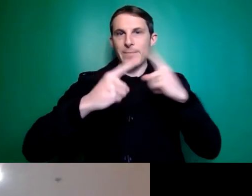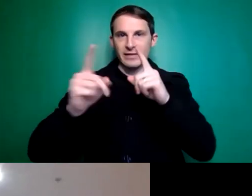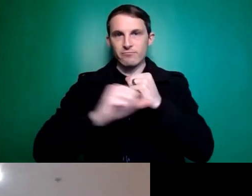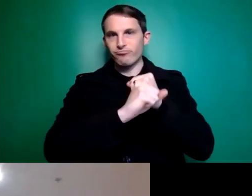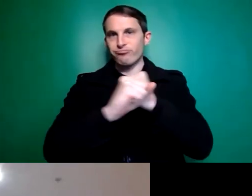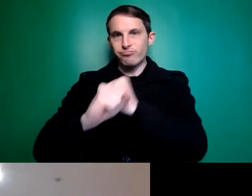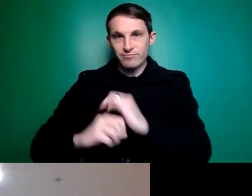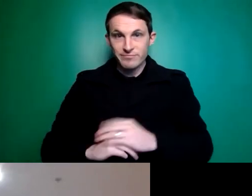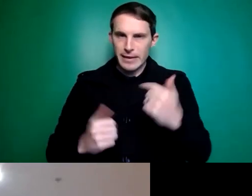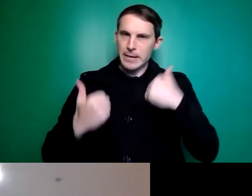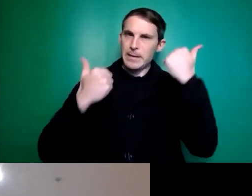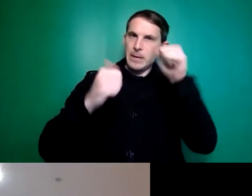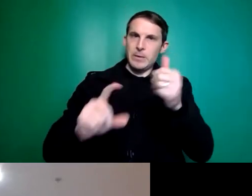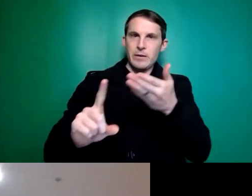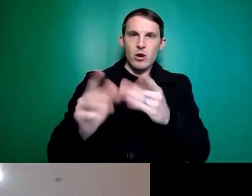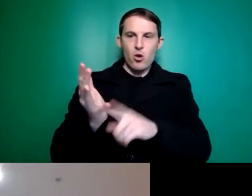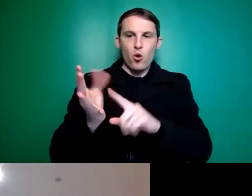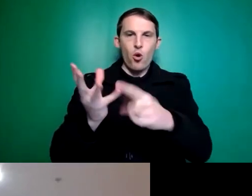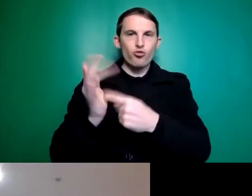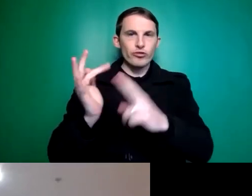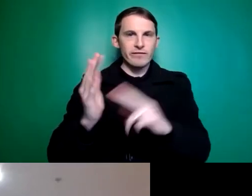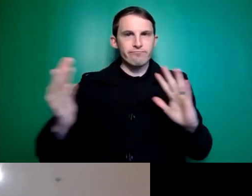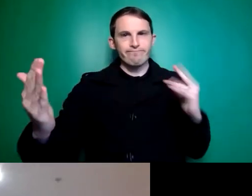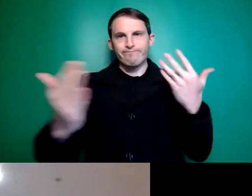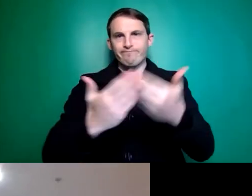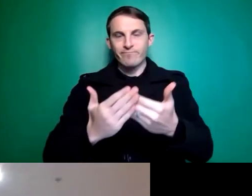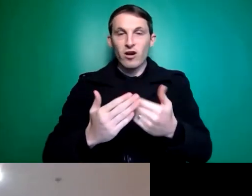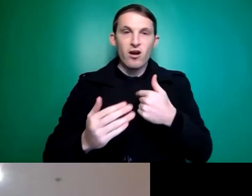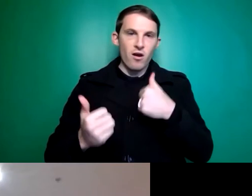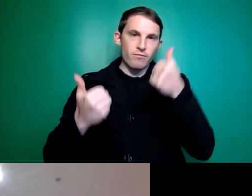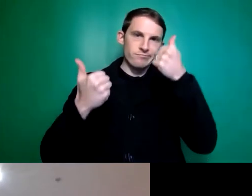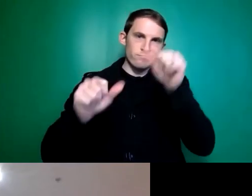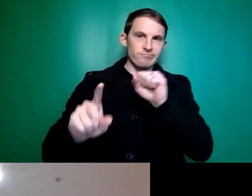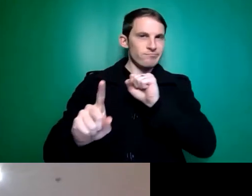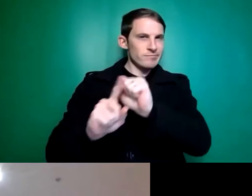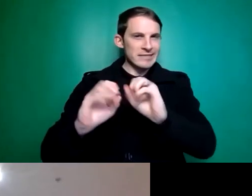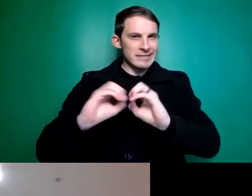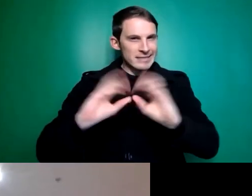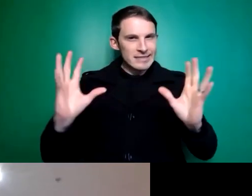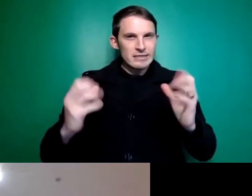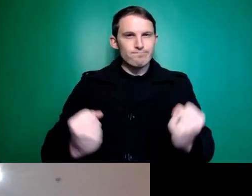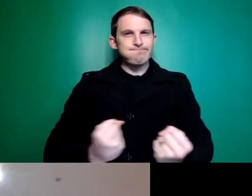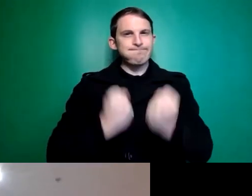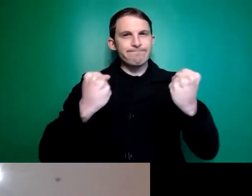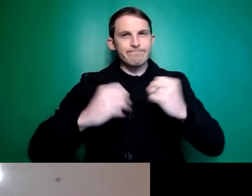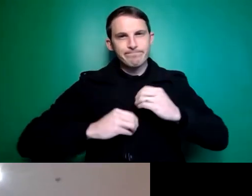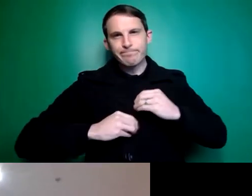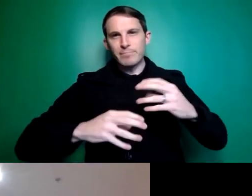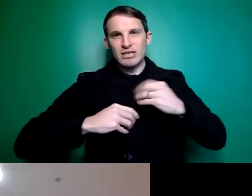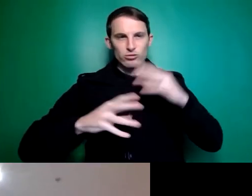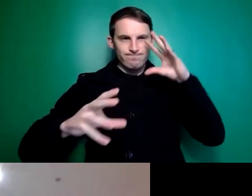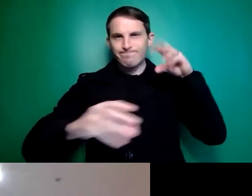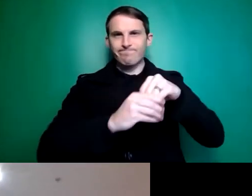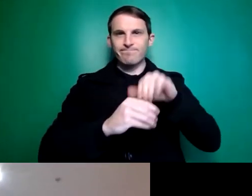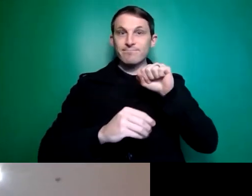known Lauren for a while, and I'm very aware of Lauren's passion for these sorts of issues